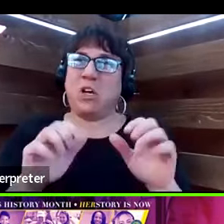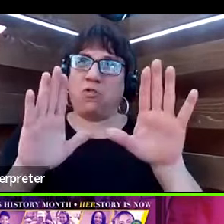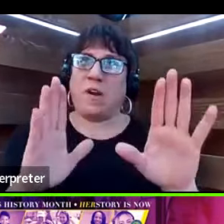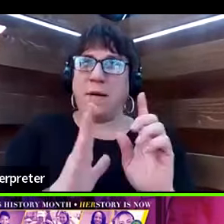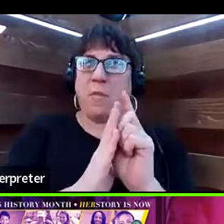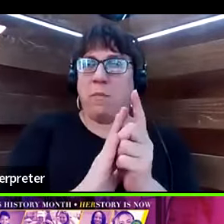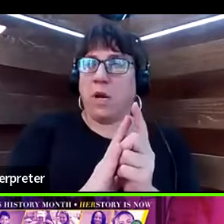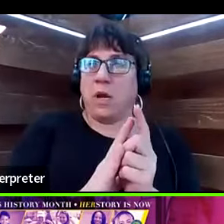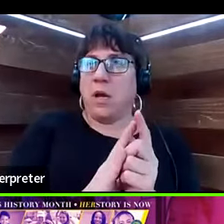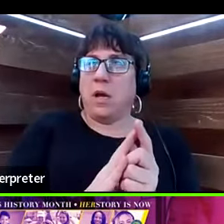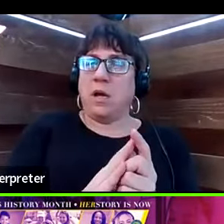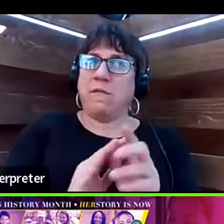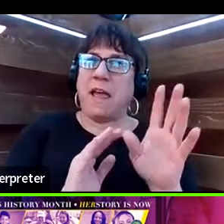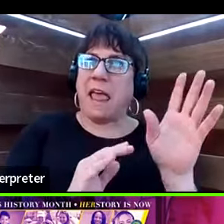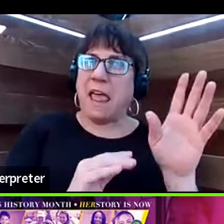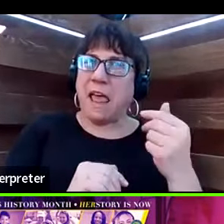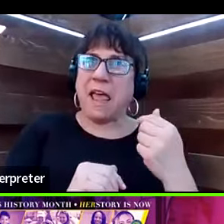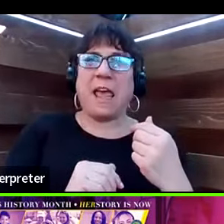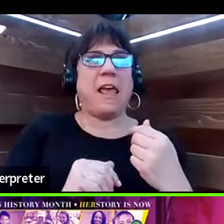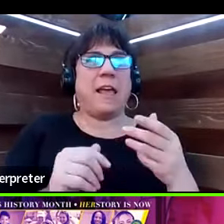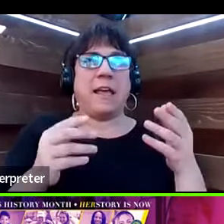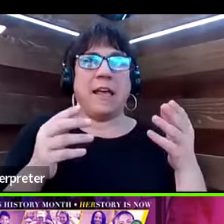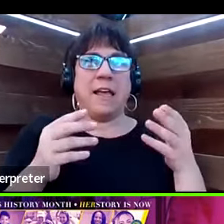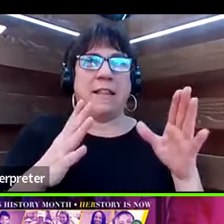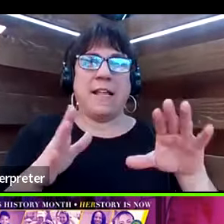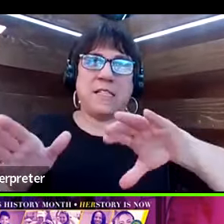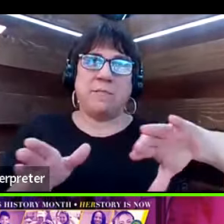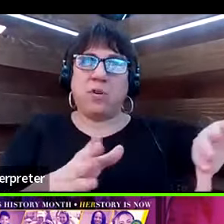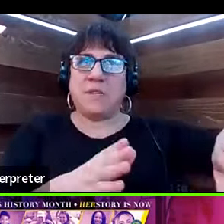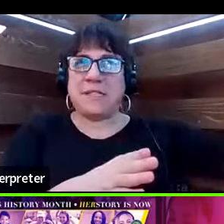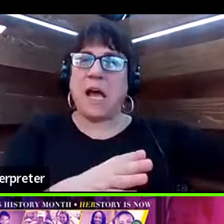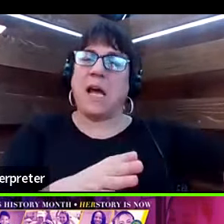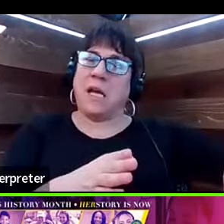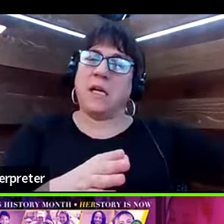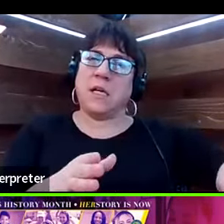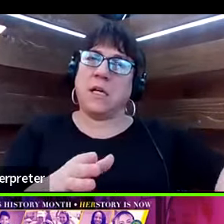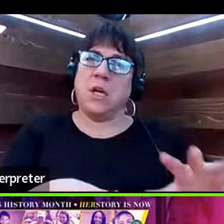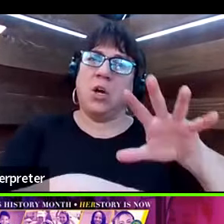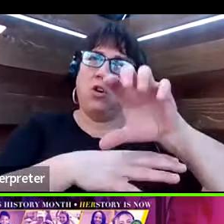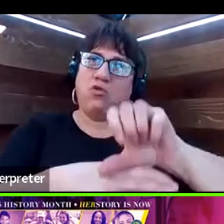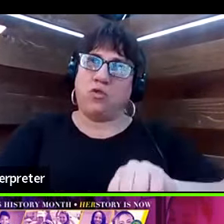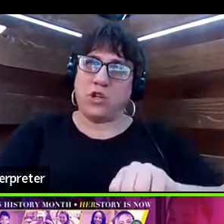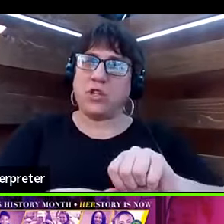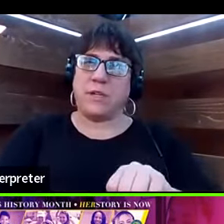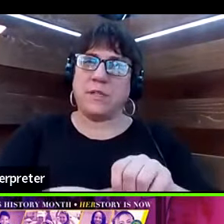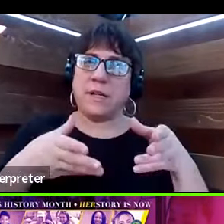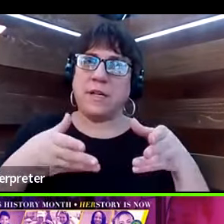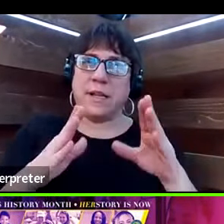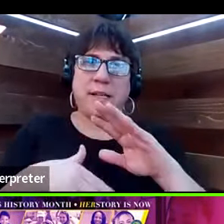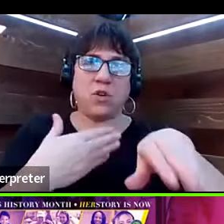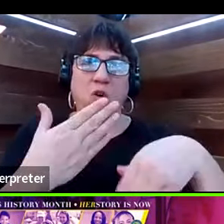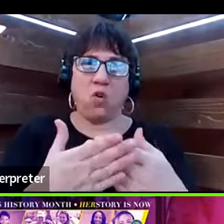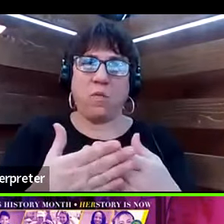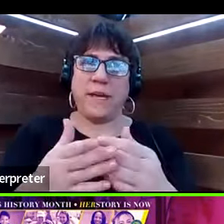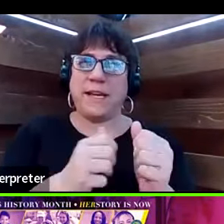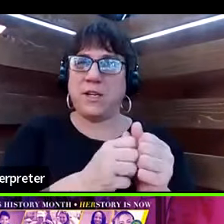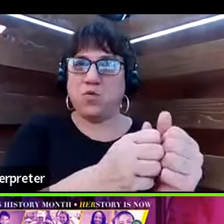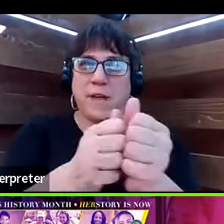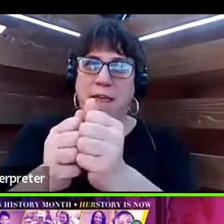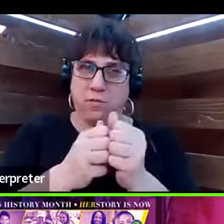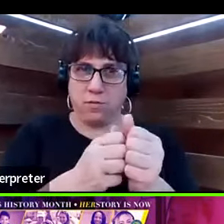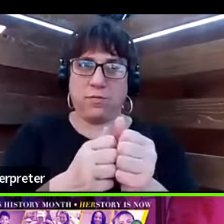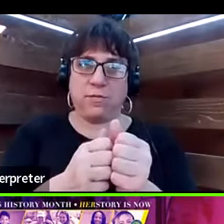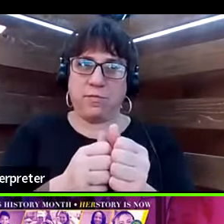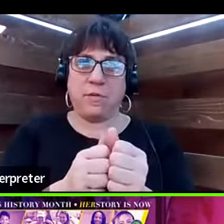of, hey, let's put aside traditions, and let's just all be in this together in